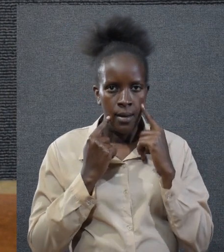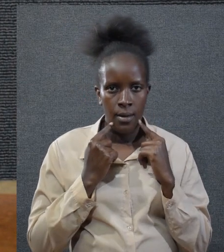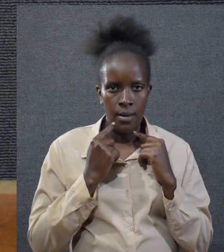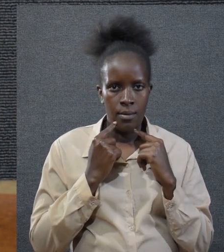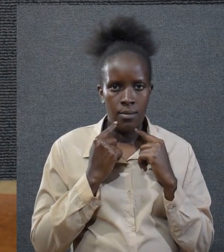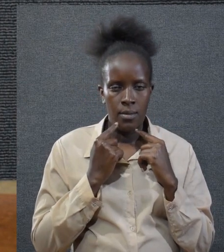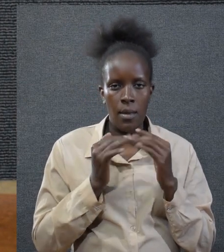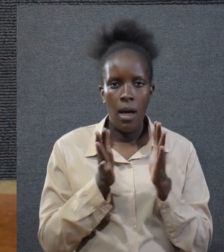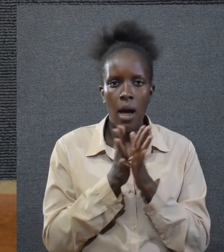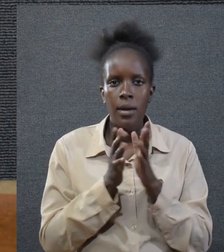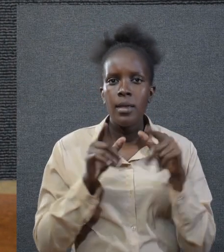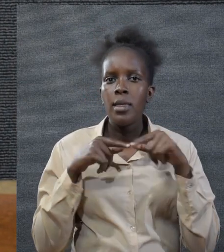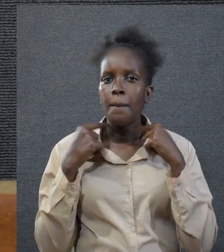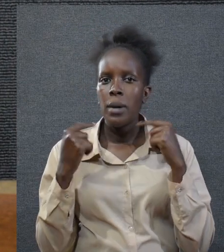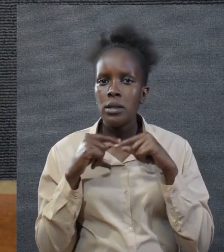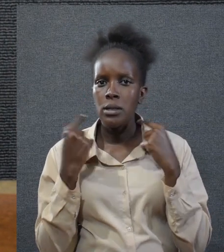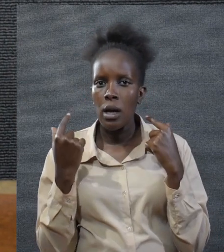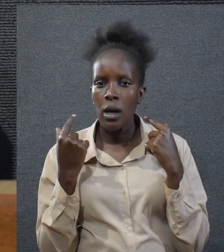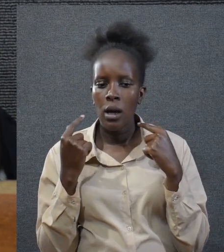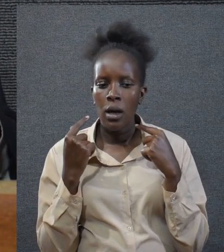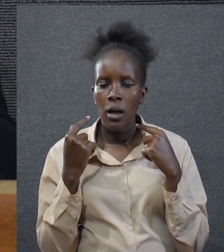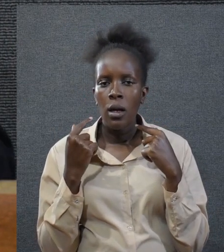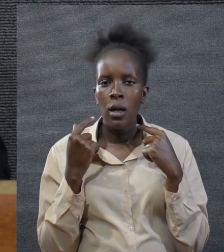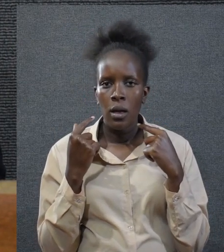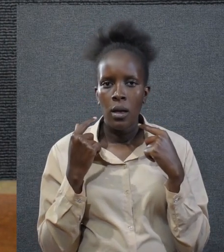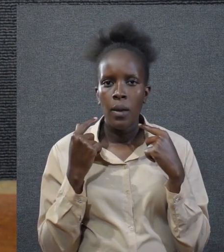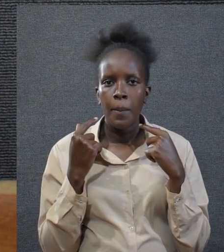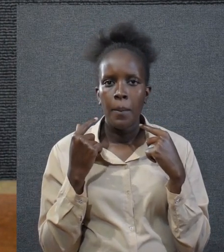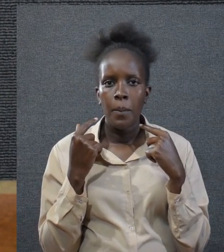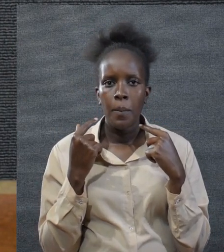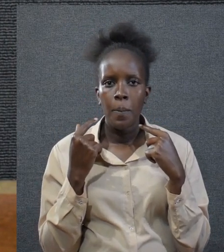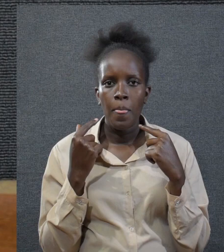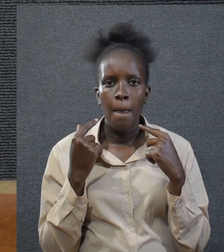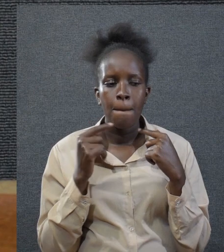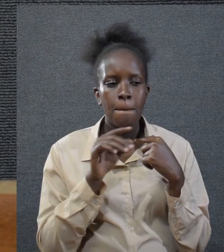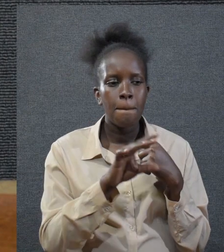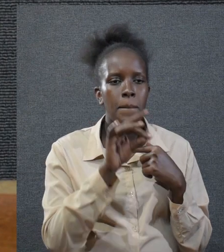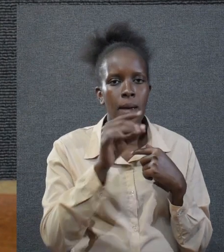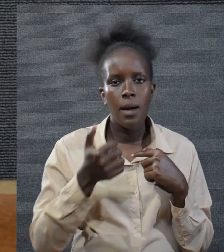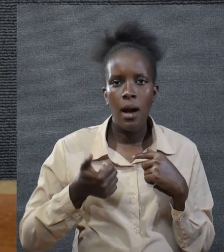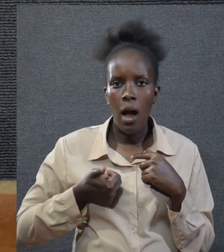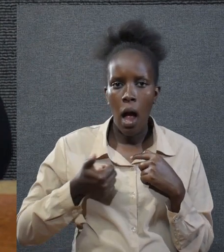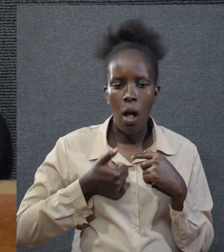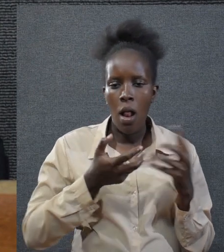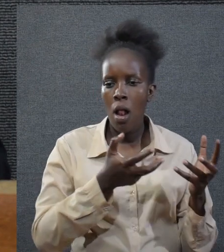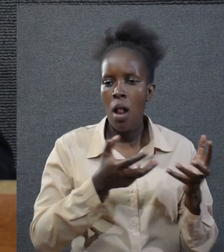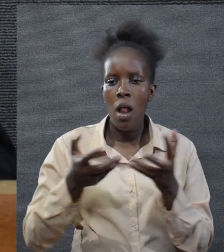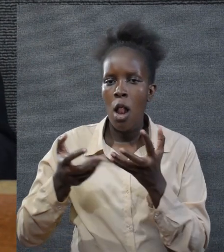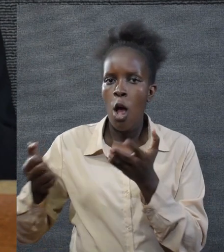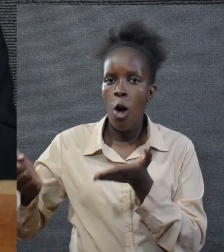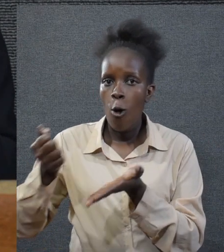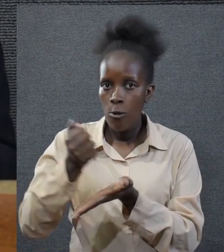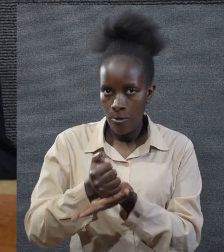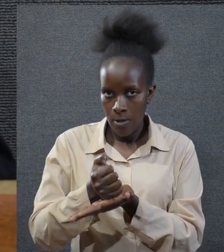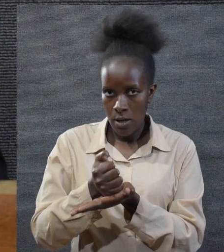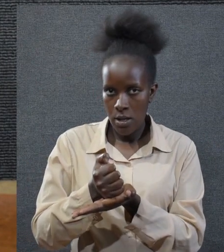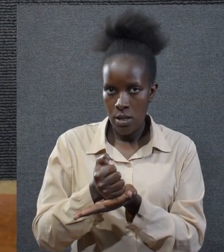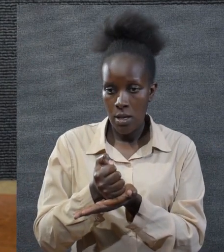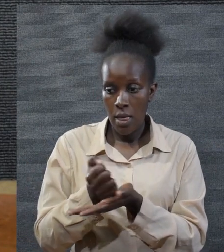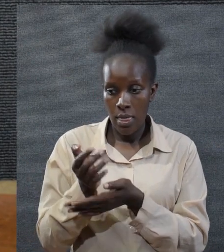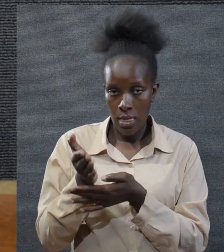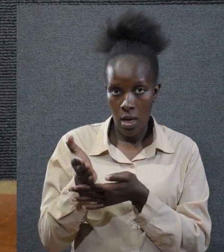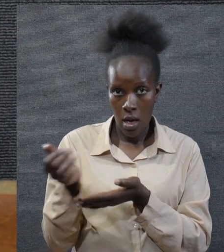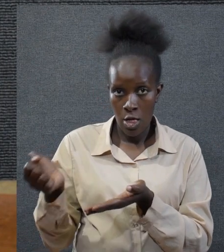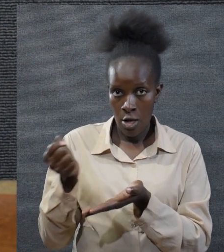her crying and the pastor took the young girl into his office.